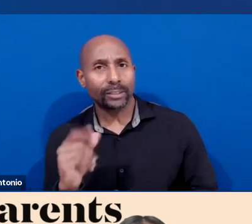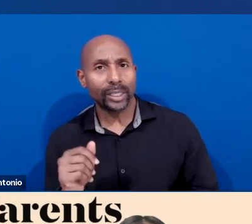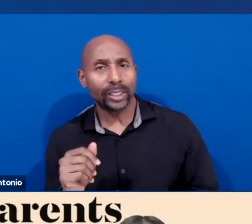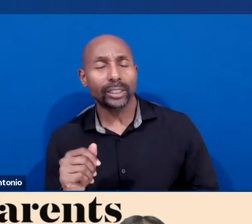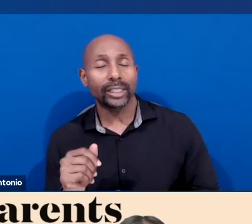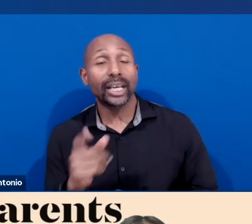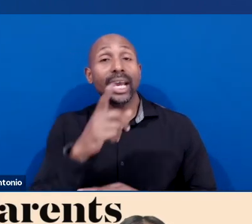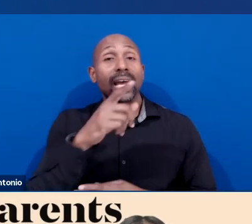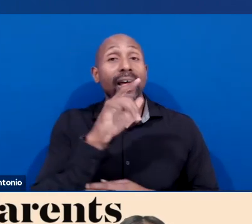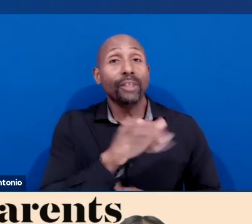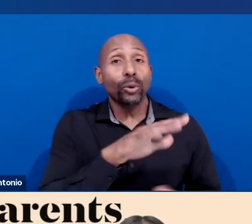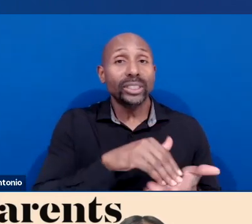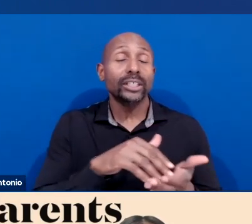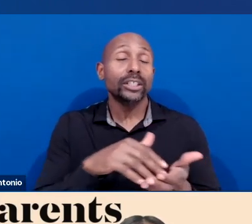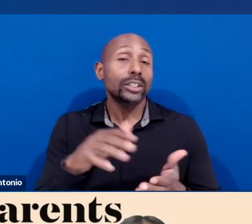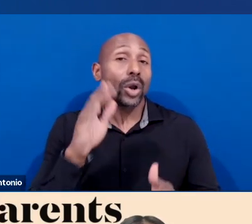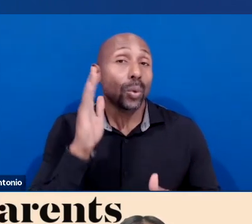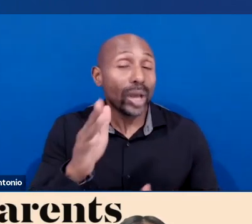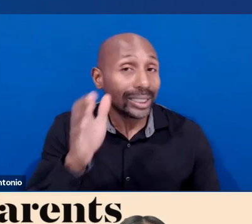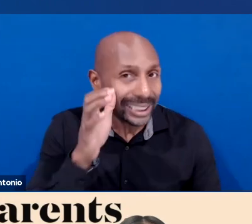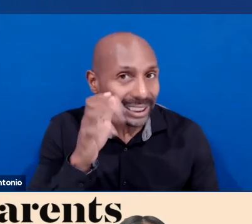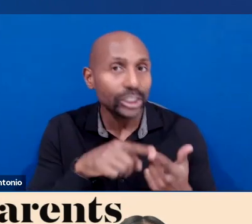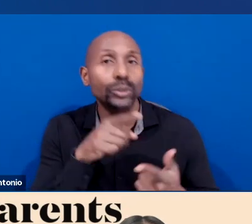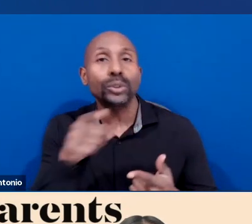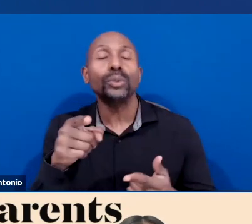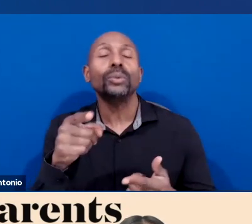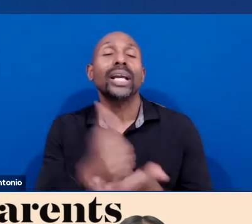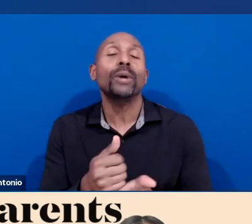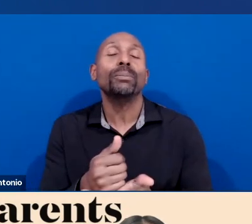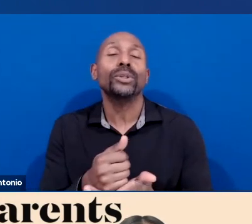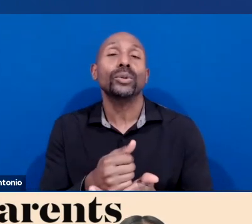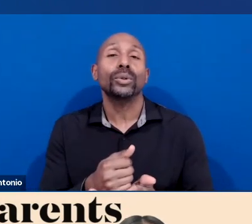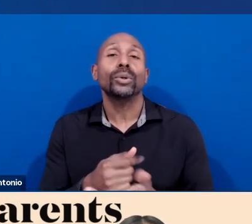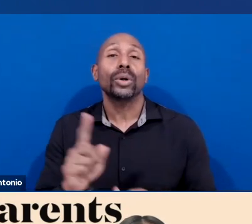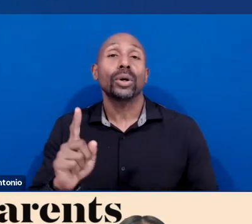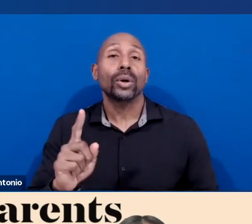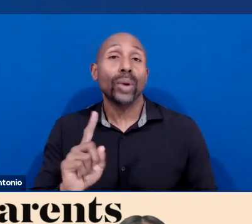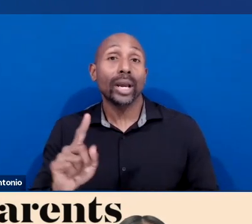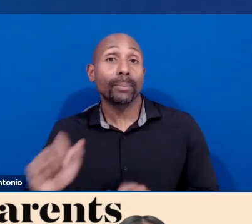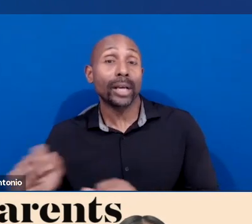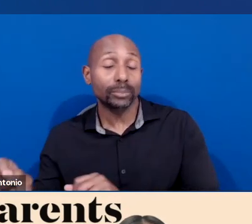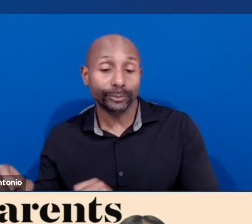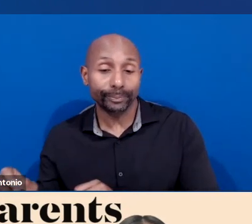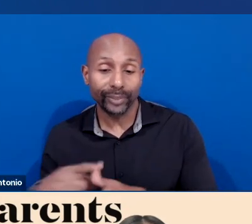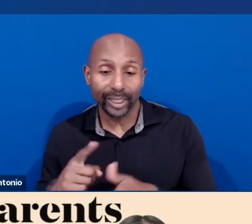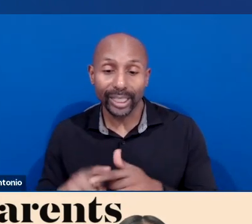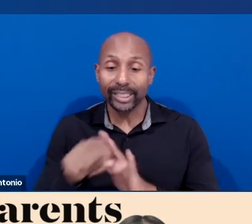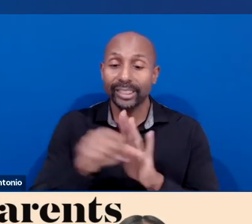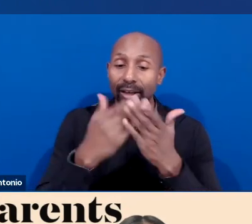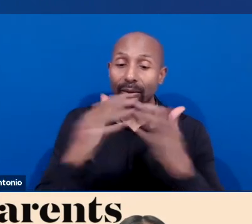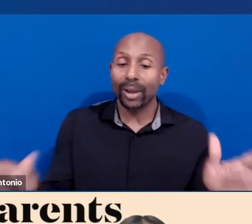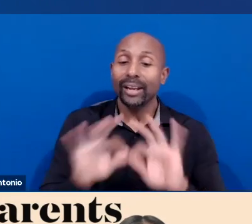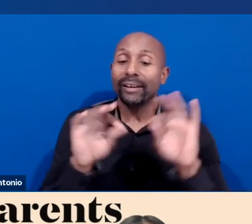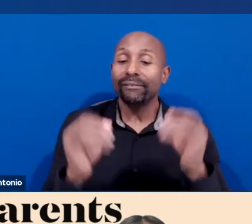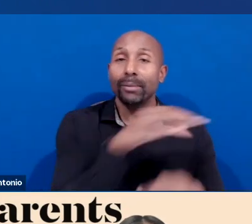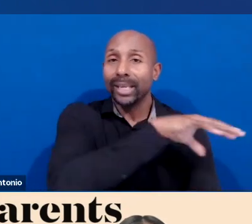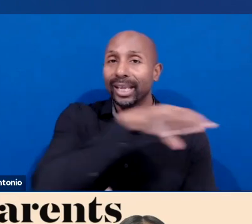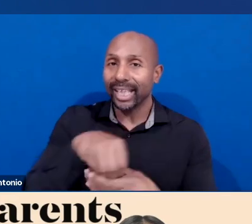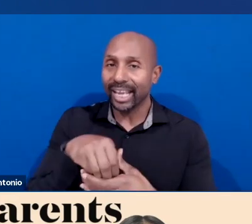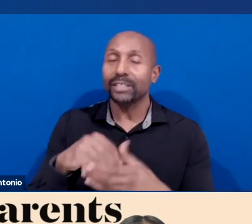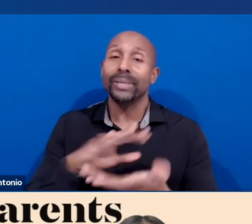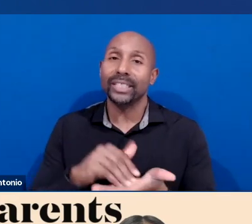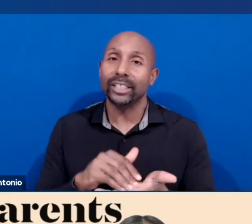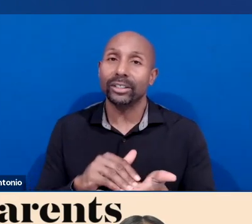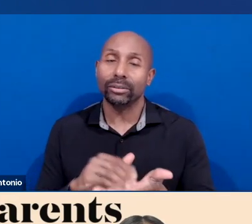where they can. In addition, the statewide family engagement centers, and you heard Cicely mention those, are